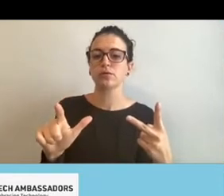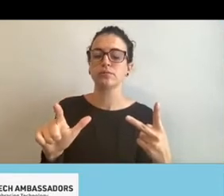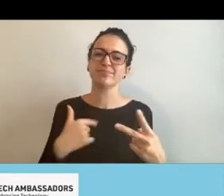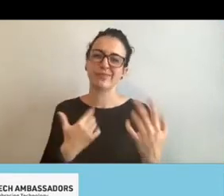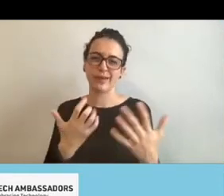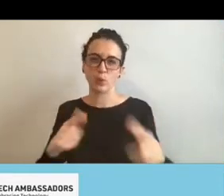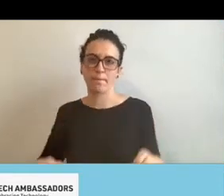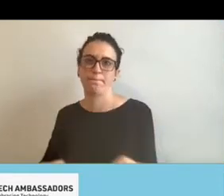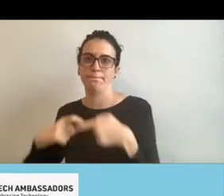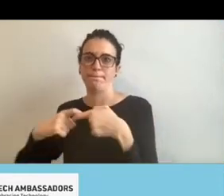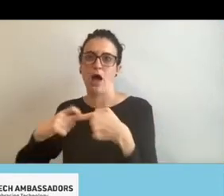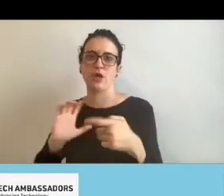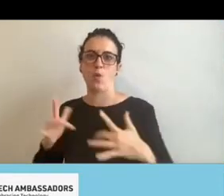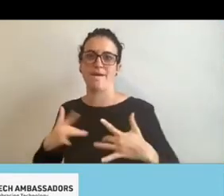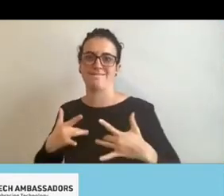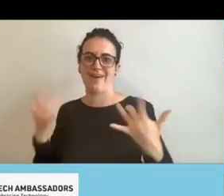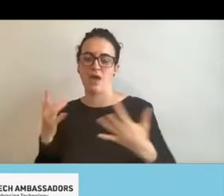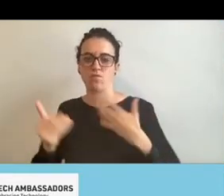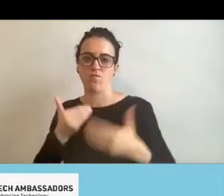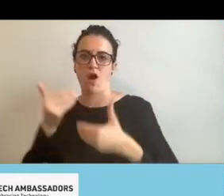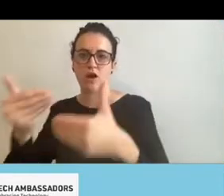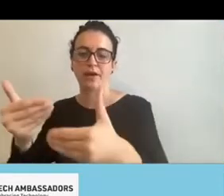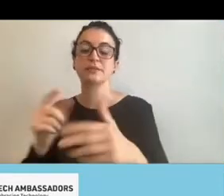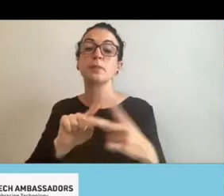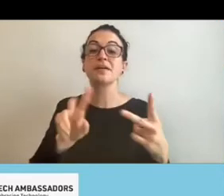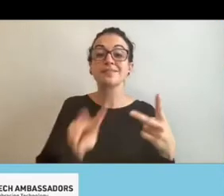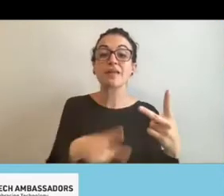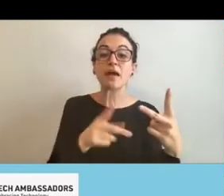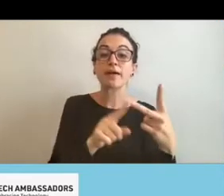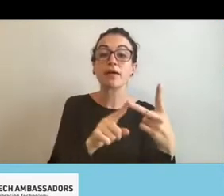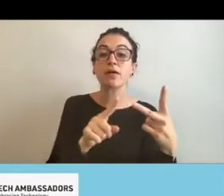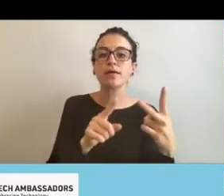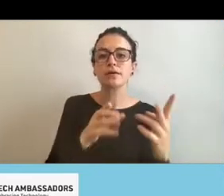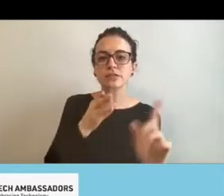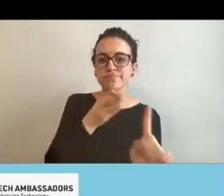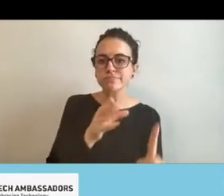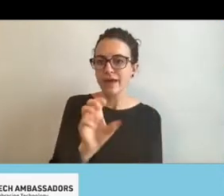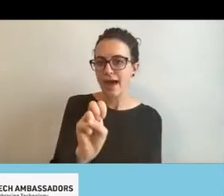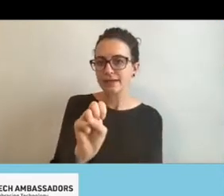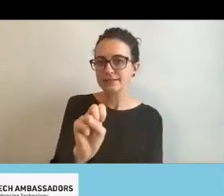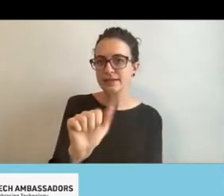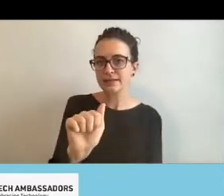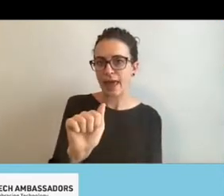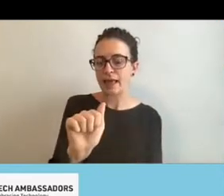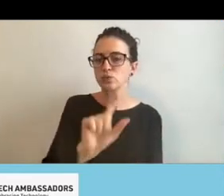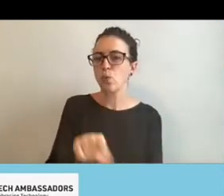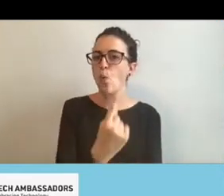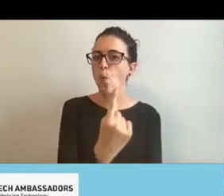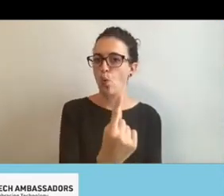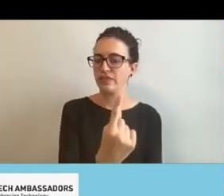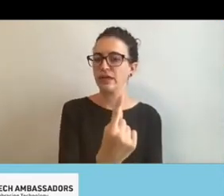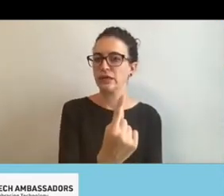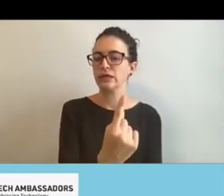today, the second one is for SSAs only. So I may actually wait for a little bit, um,